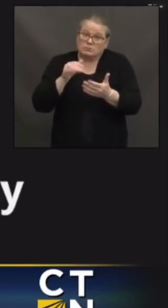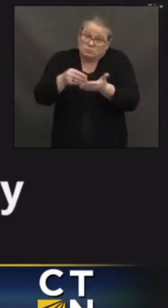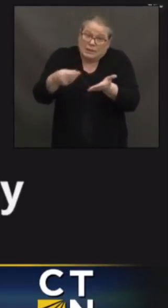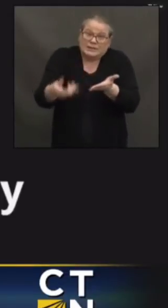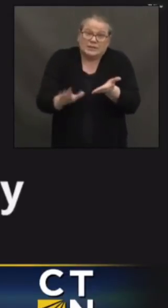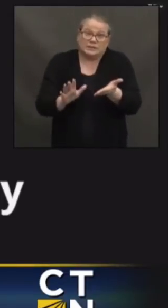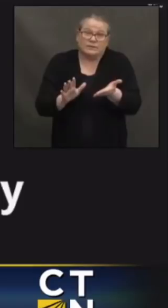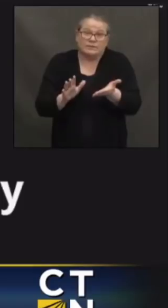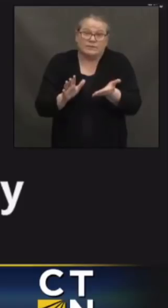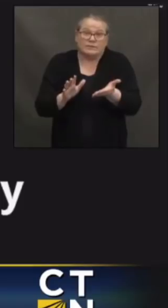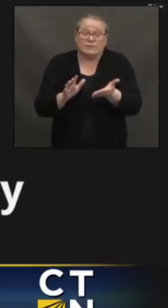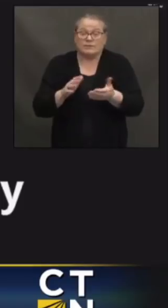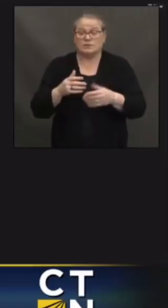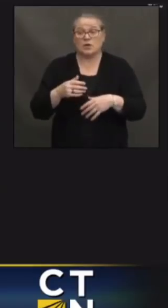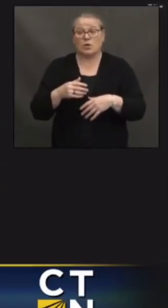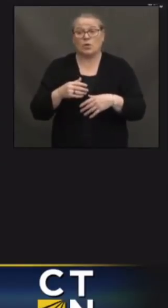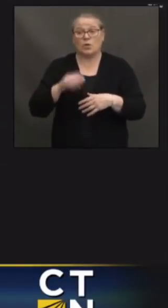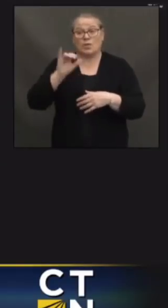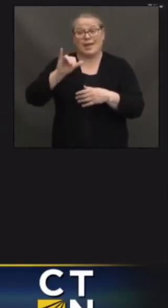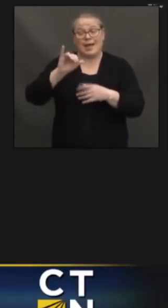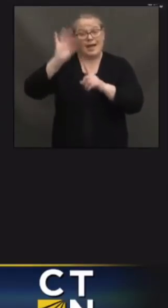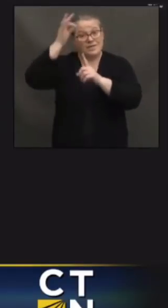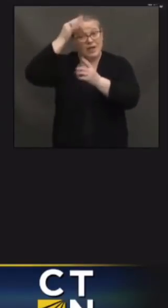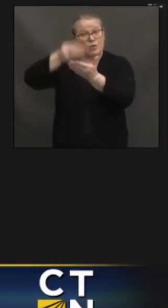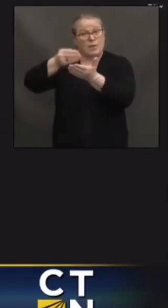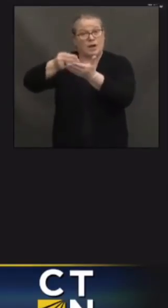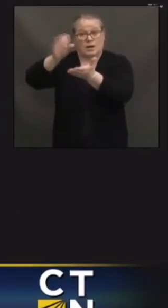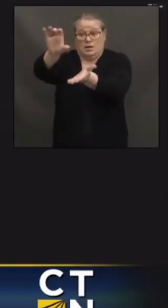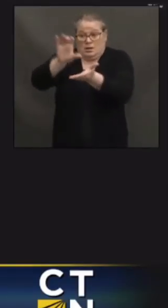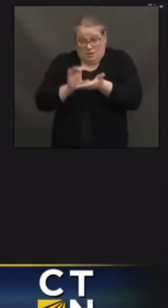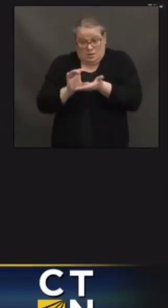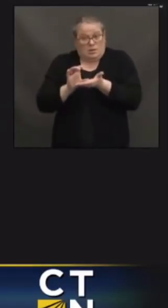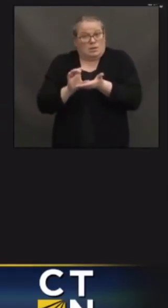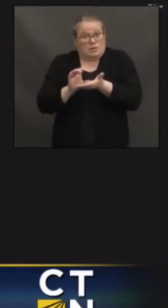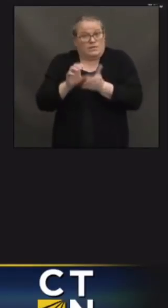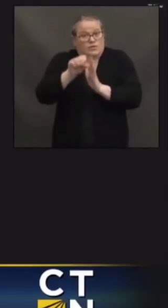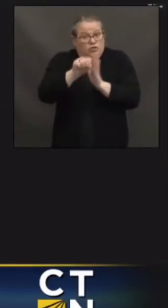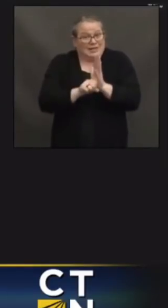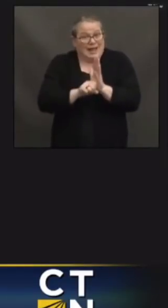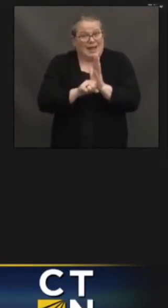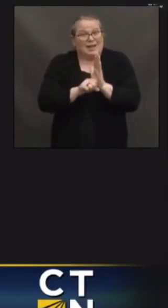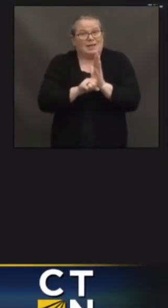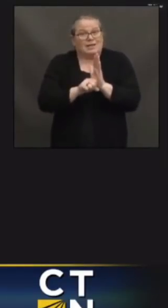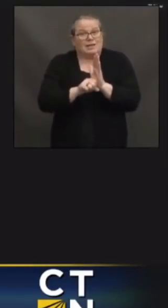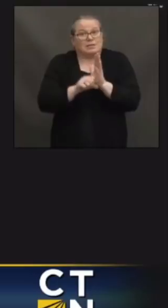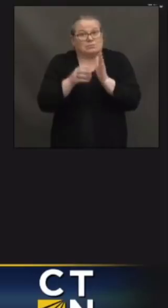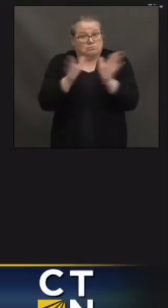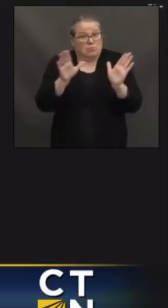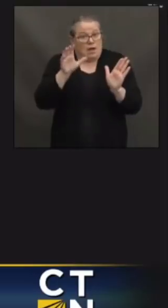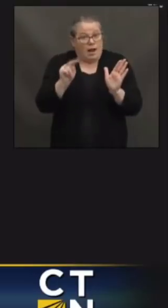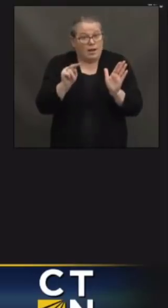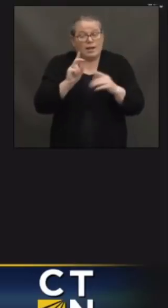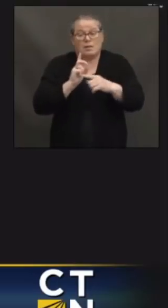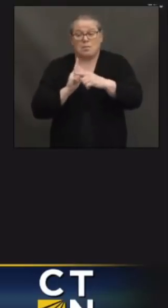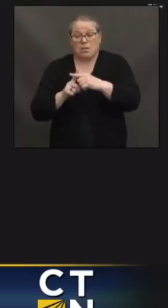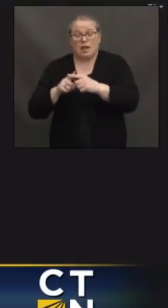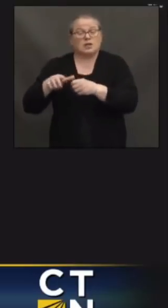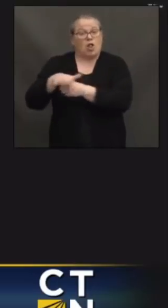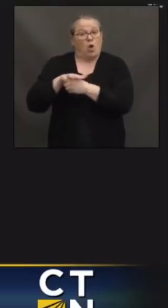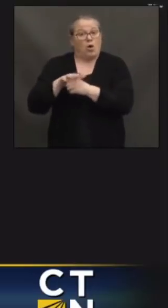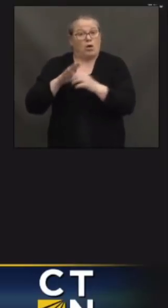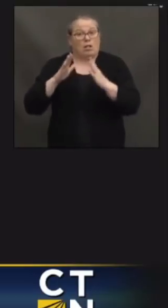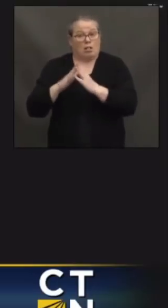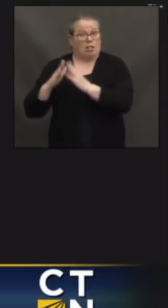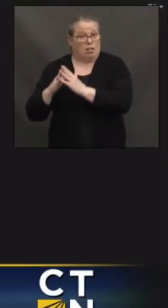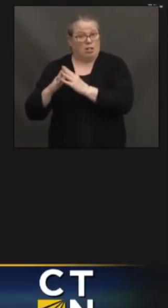the states and the local governments can be used for those efforts. But